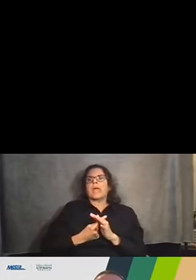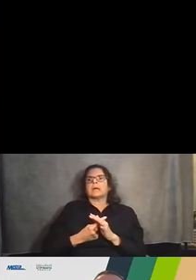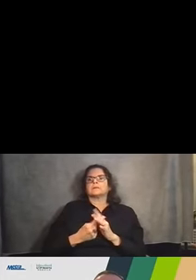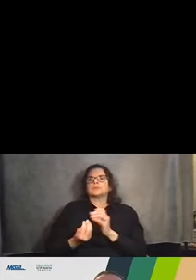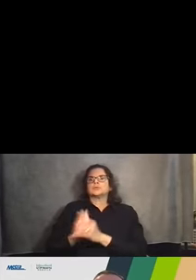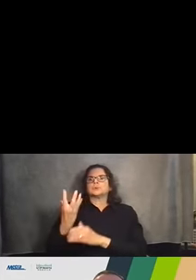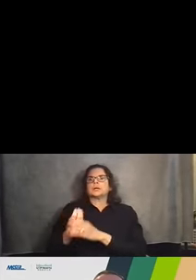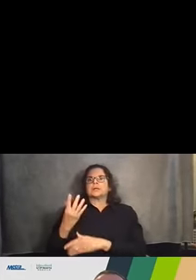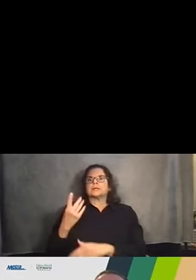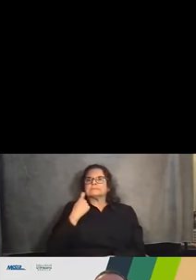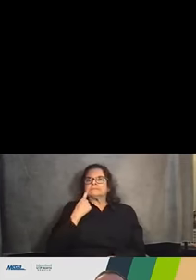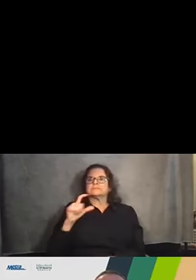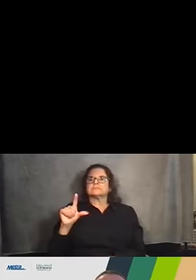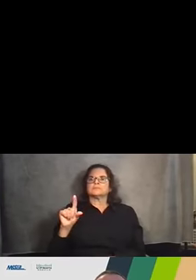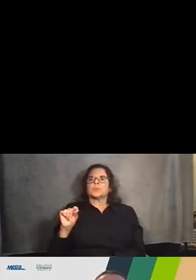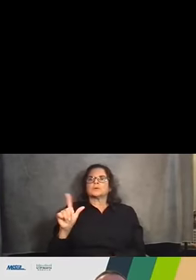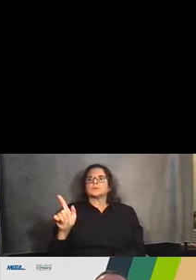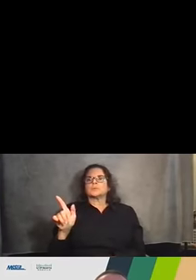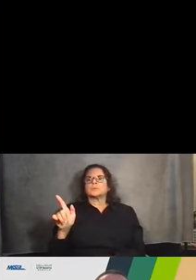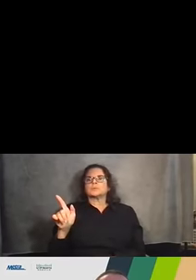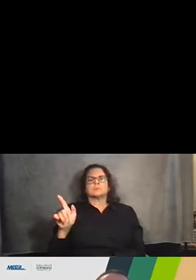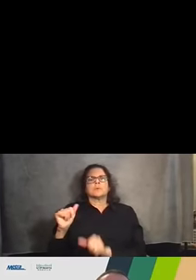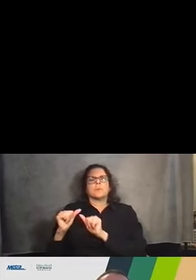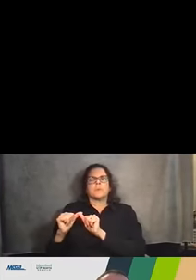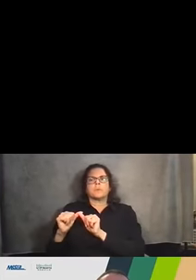is expected to last through mid-2022.